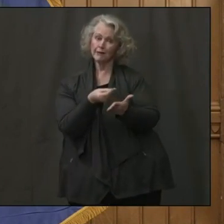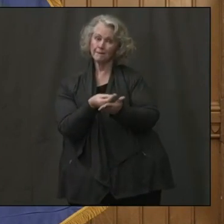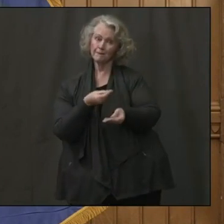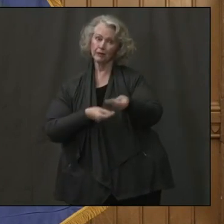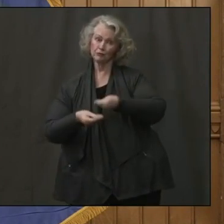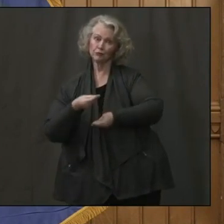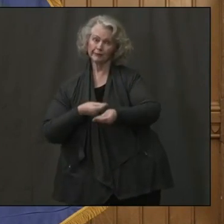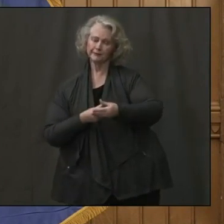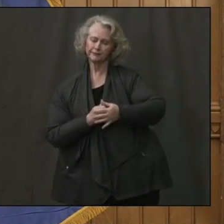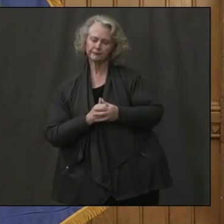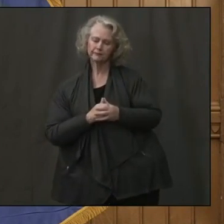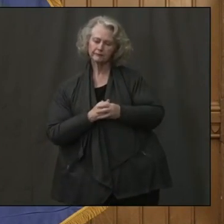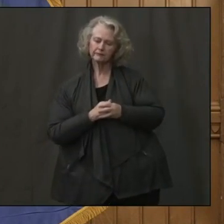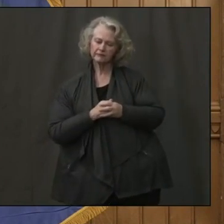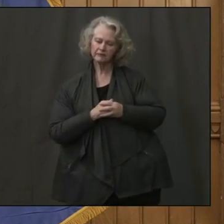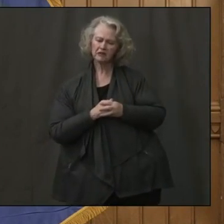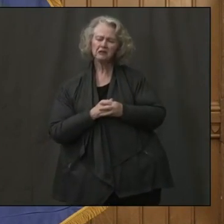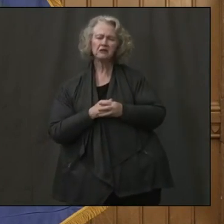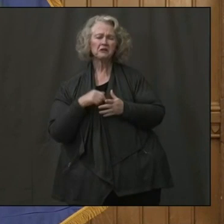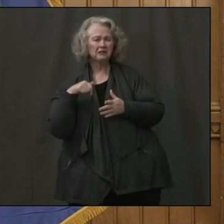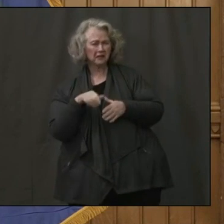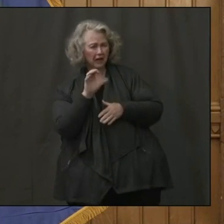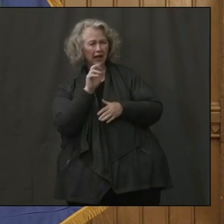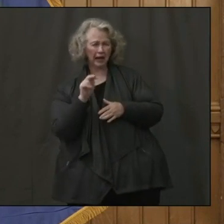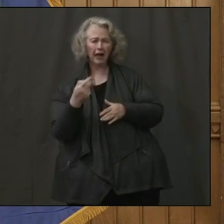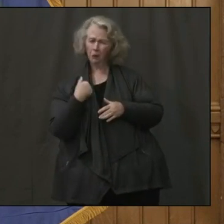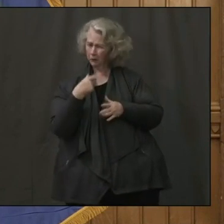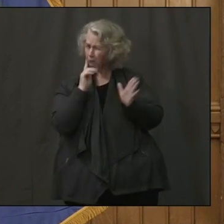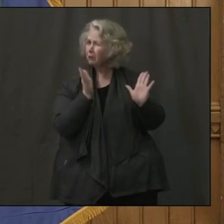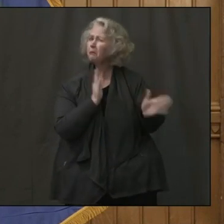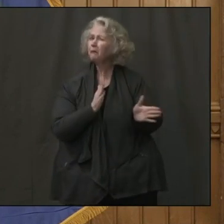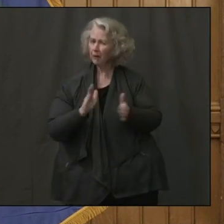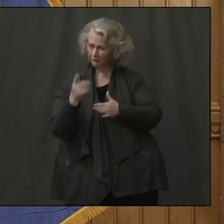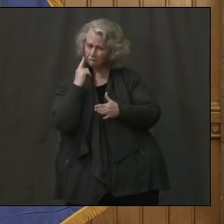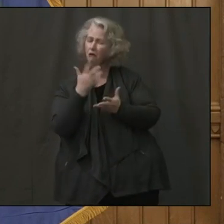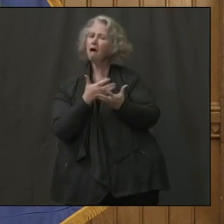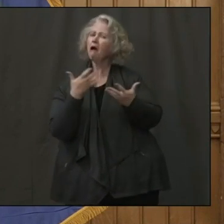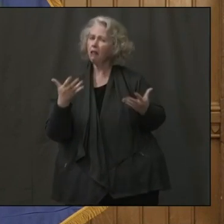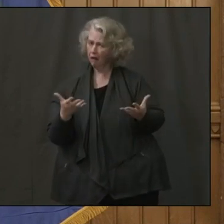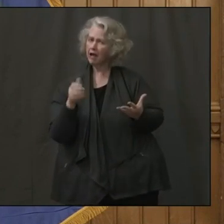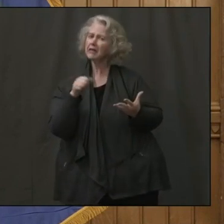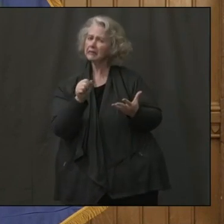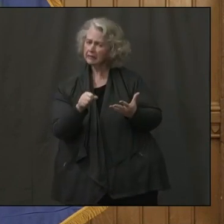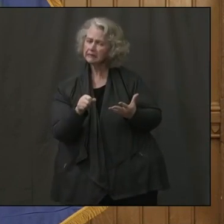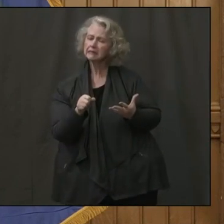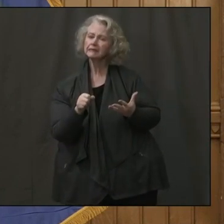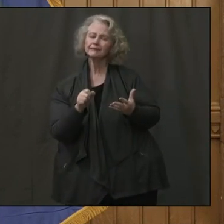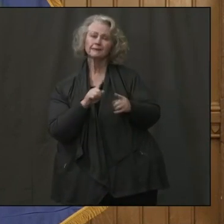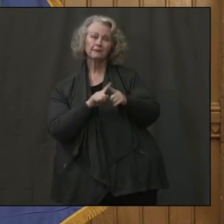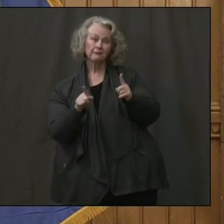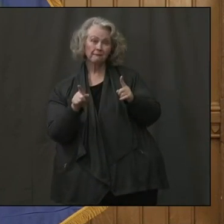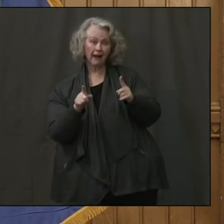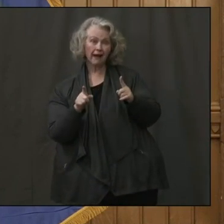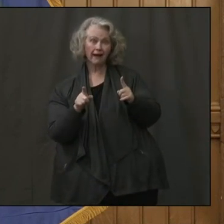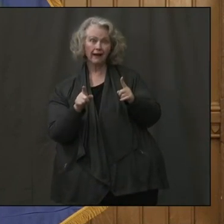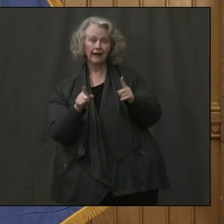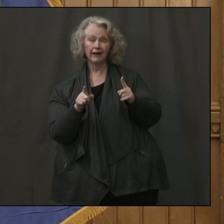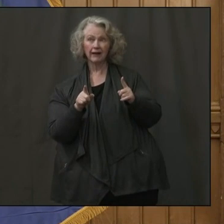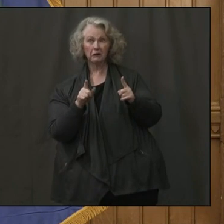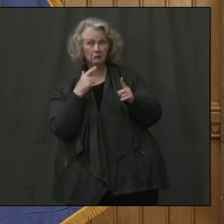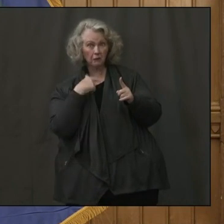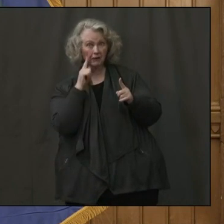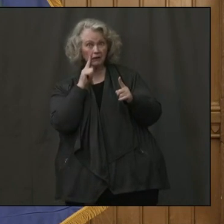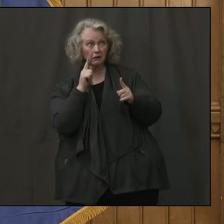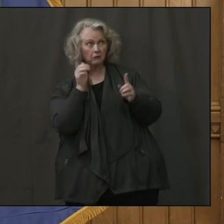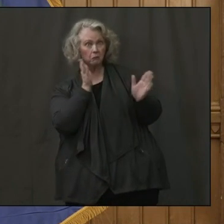We are prepared for a lot in the state. But nobody's prepared for the scale of